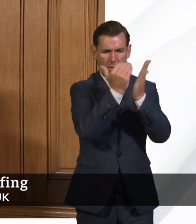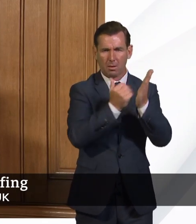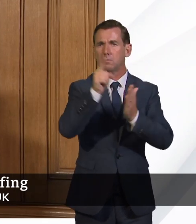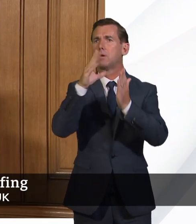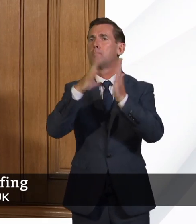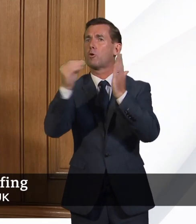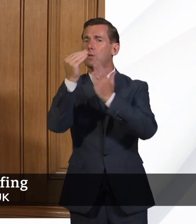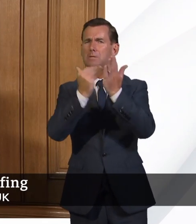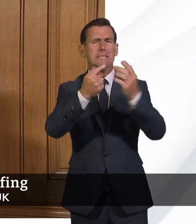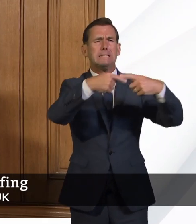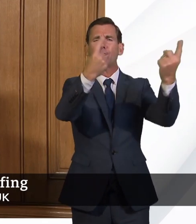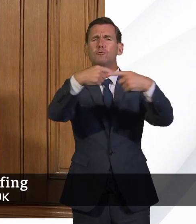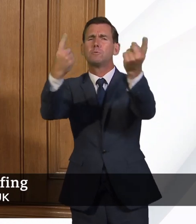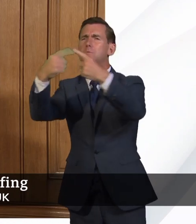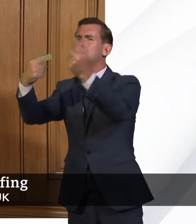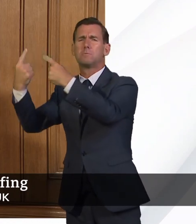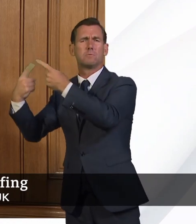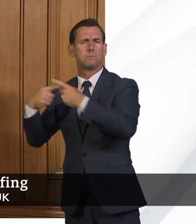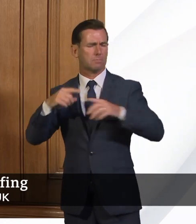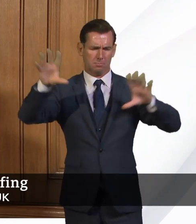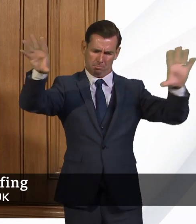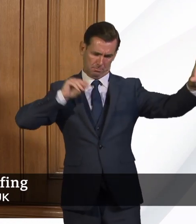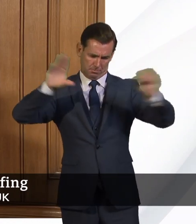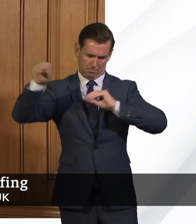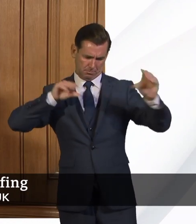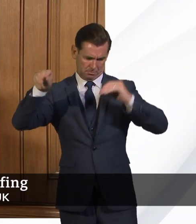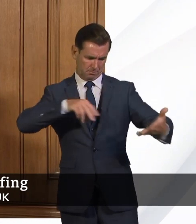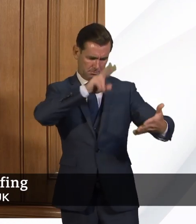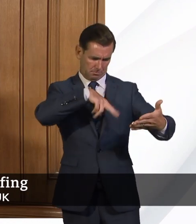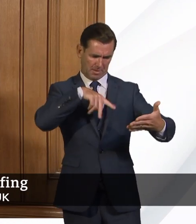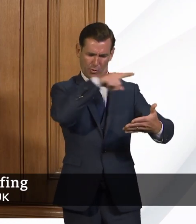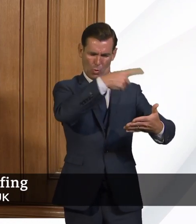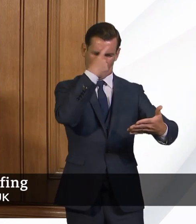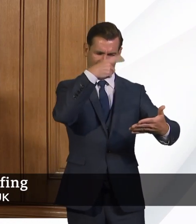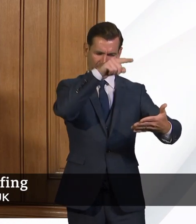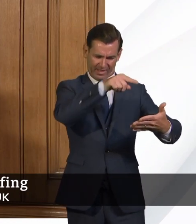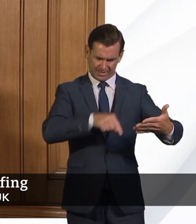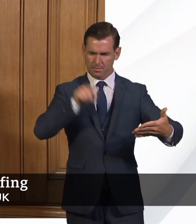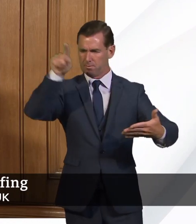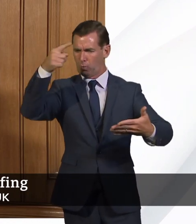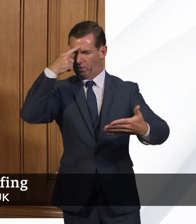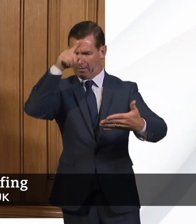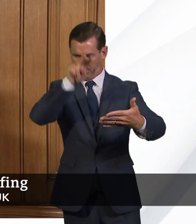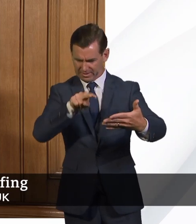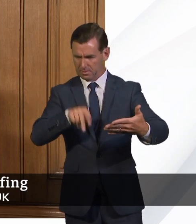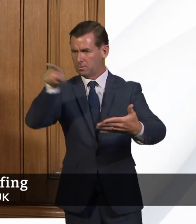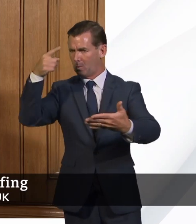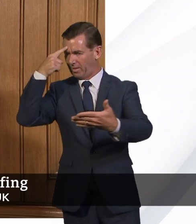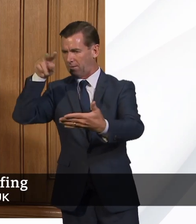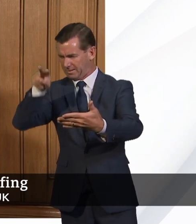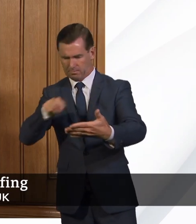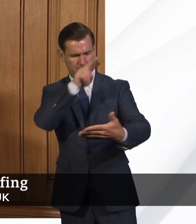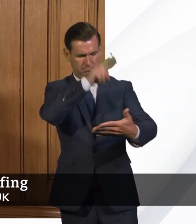takes all those individual models, which are all slightly different. They're all using slightly different assumptions and different models. then it produces a consensus.